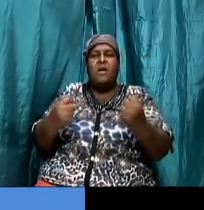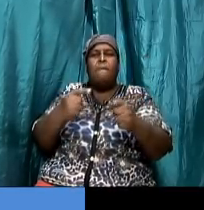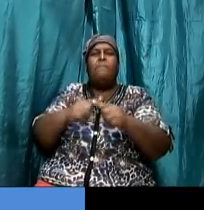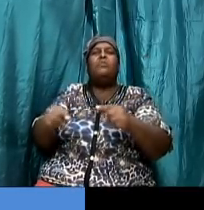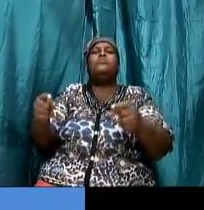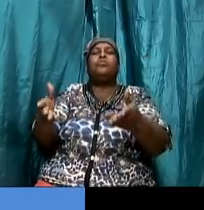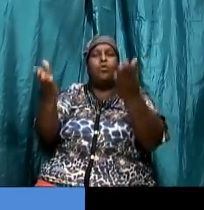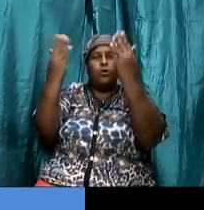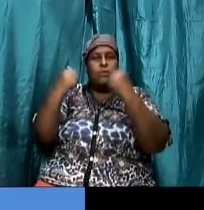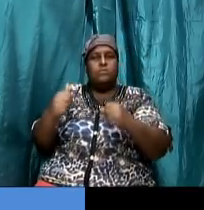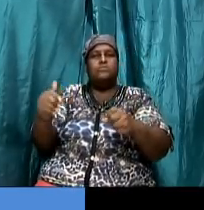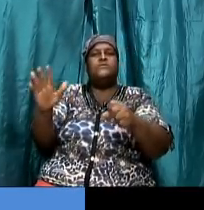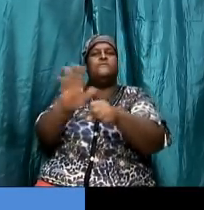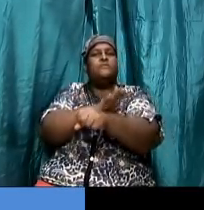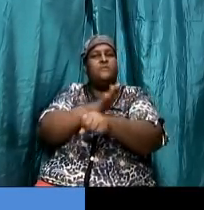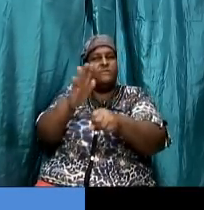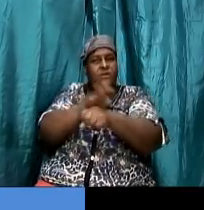them